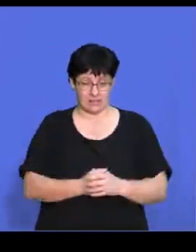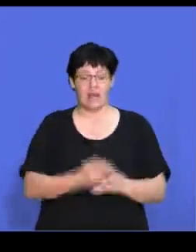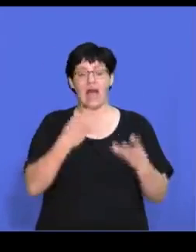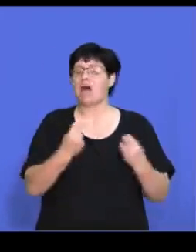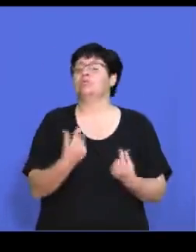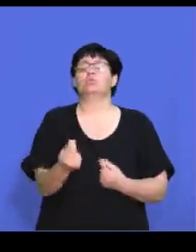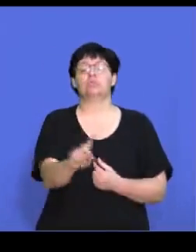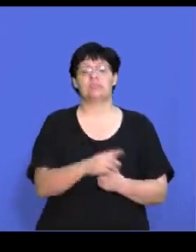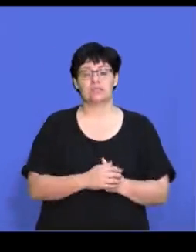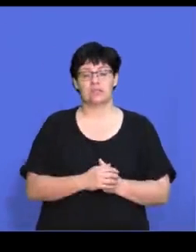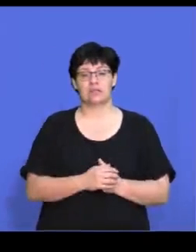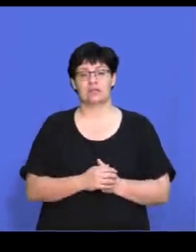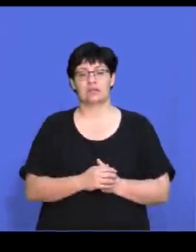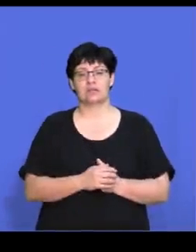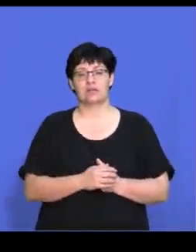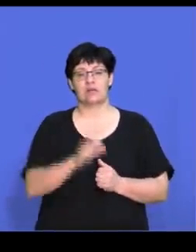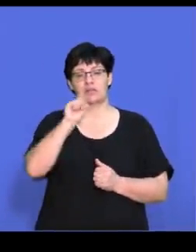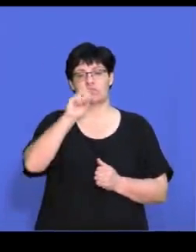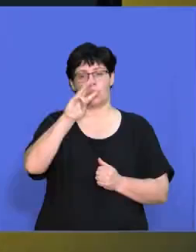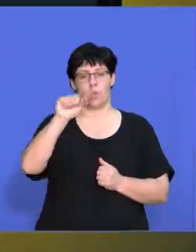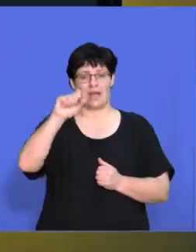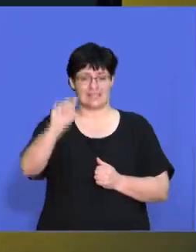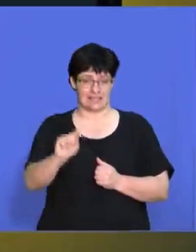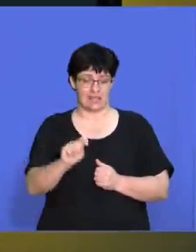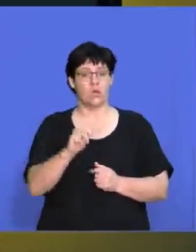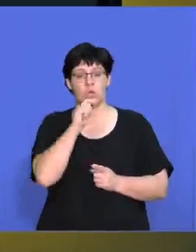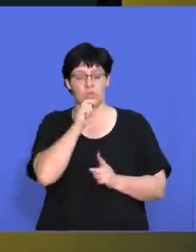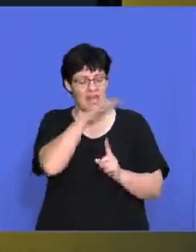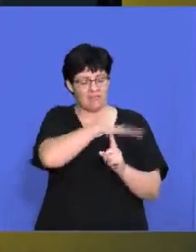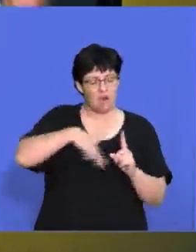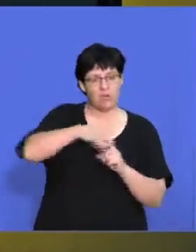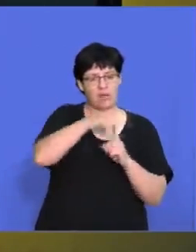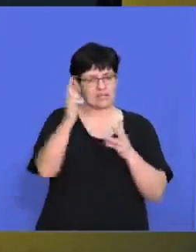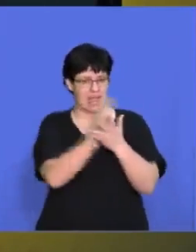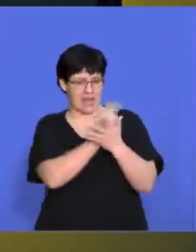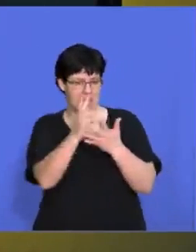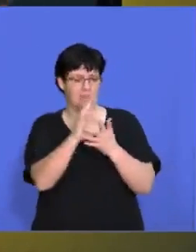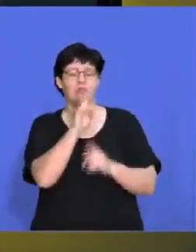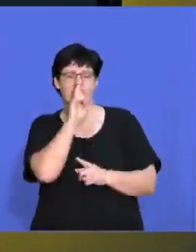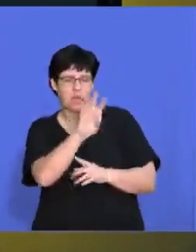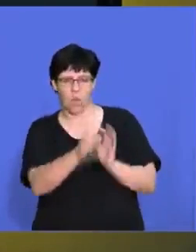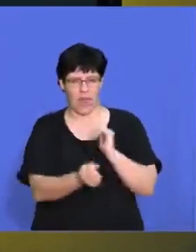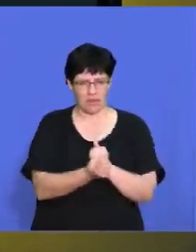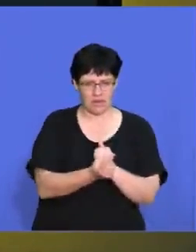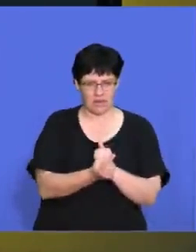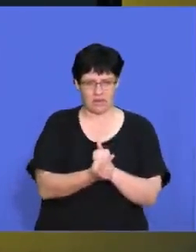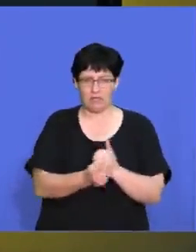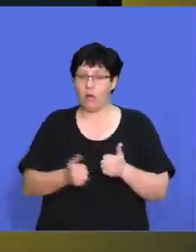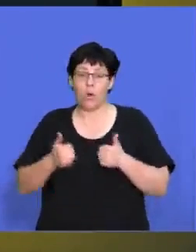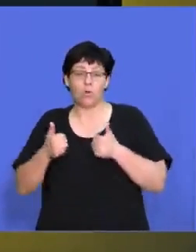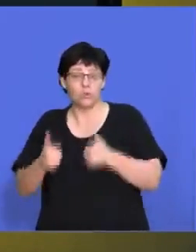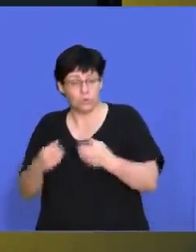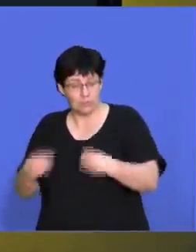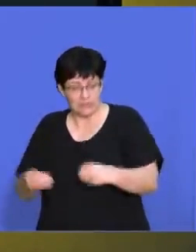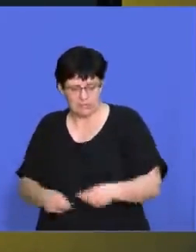SWOT. So we've got to use our environmental scan to see, right, what is happening? What is good about our business? What is